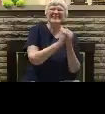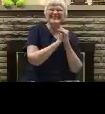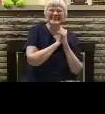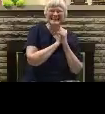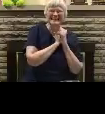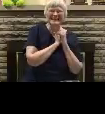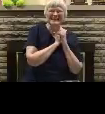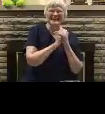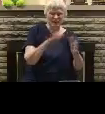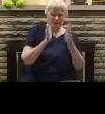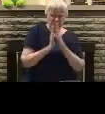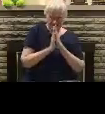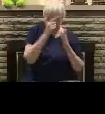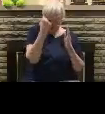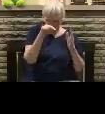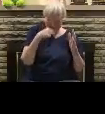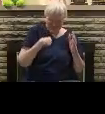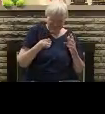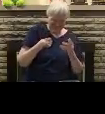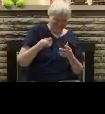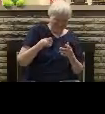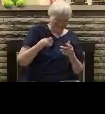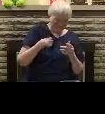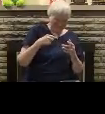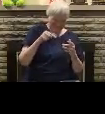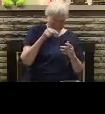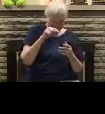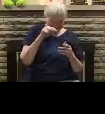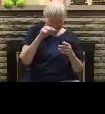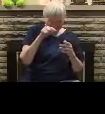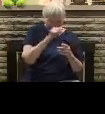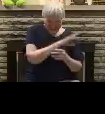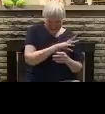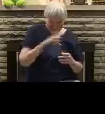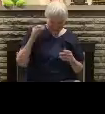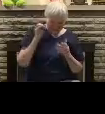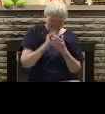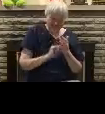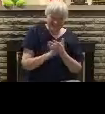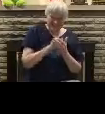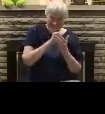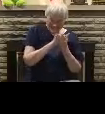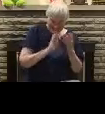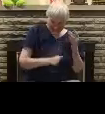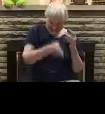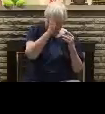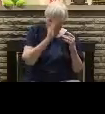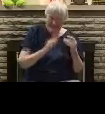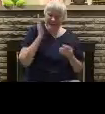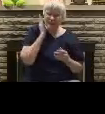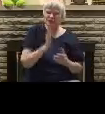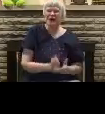Man Amen Amen Amen So pray for me that I get through One last